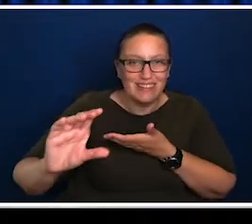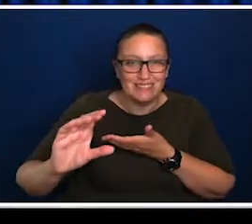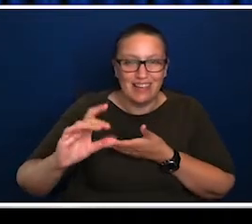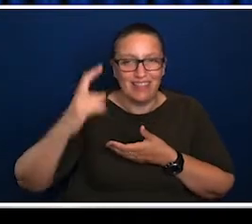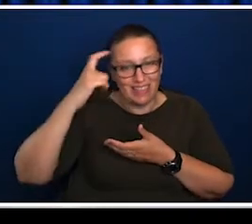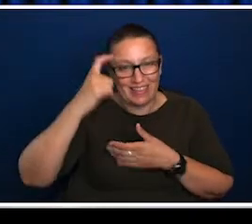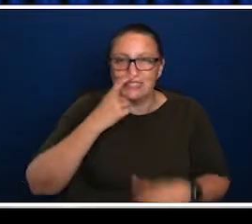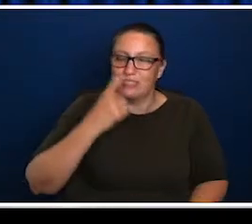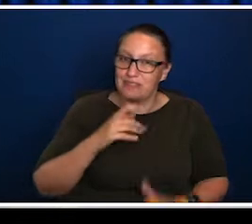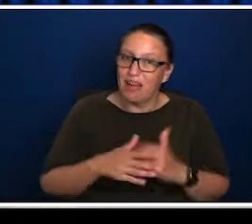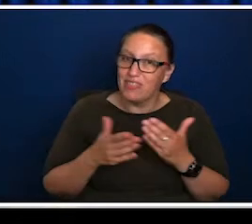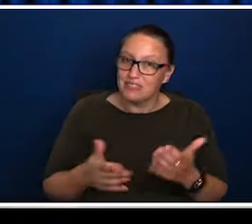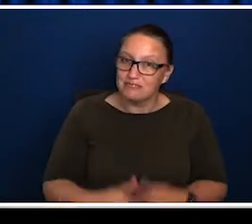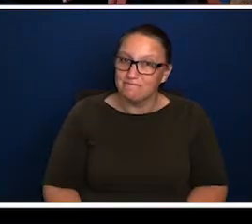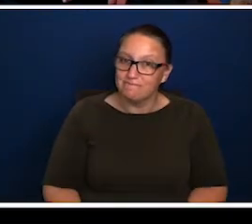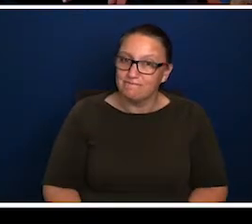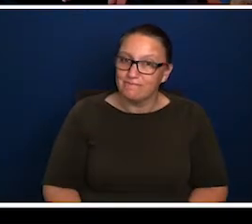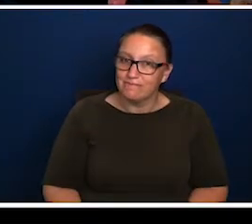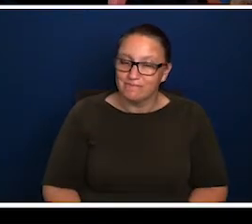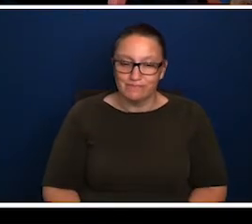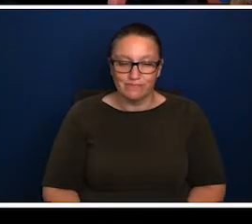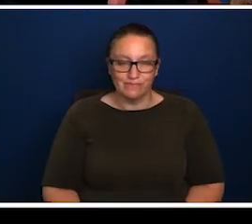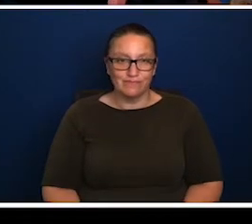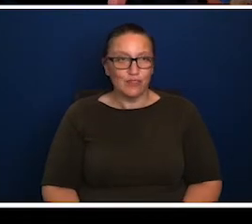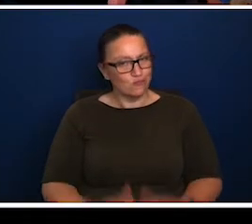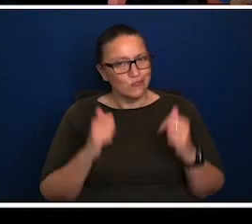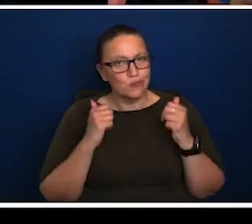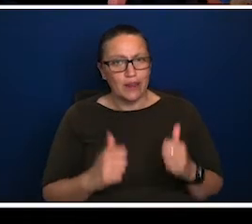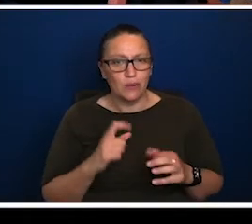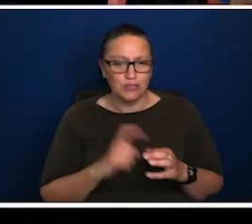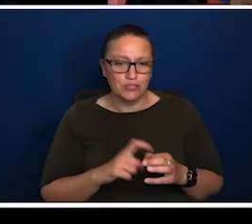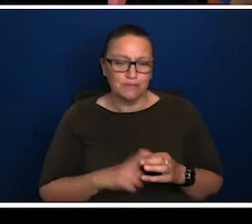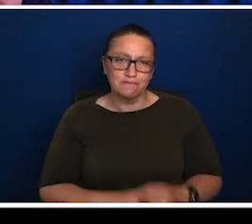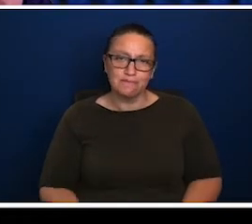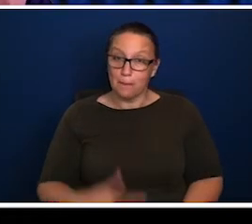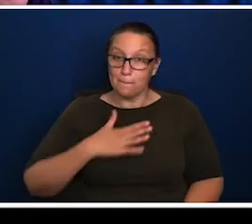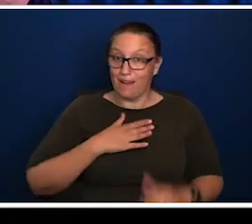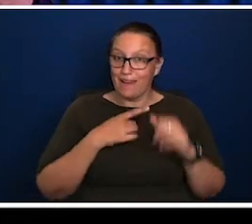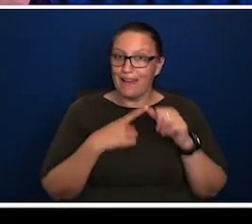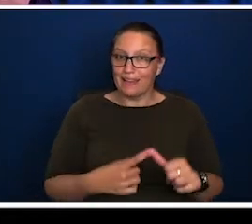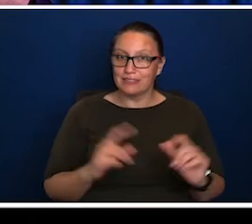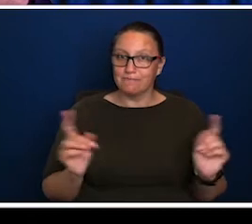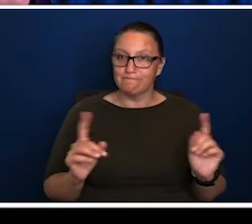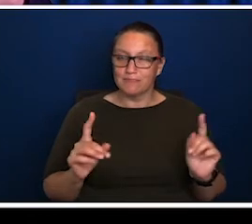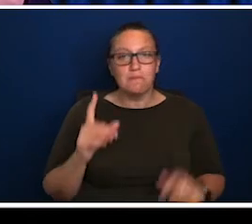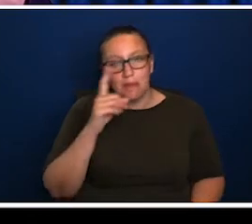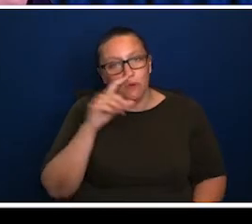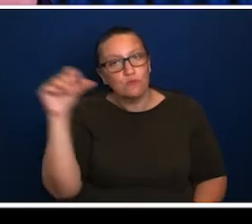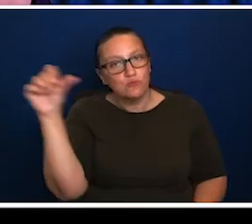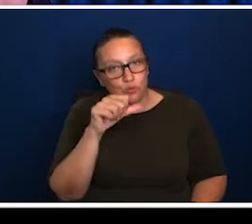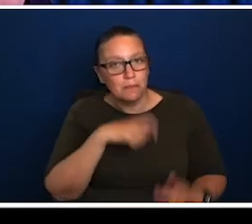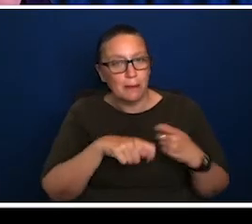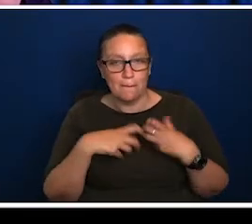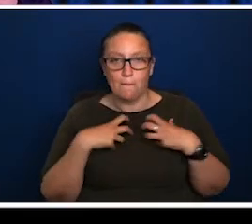investing in and taking seriously? Yeah. So that's a really good question. So my, my answer is